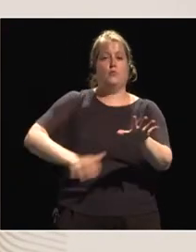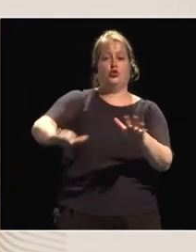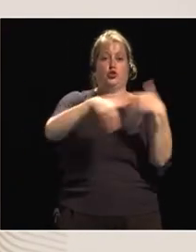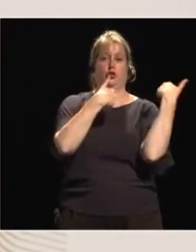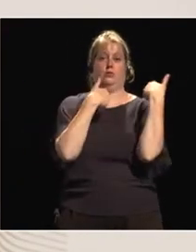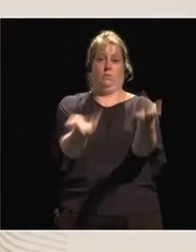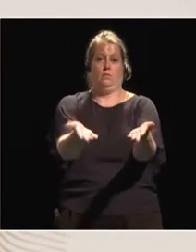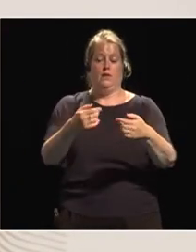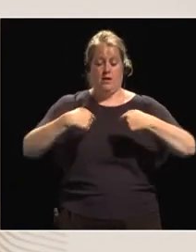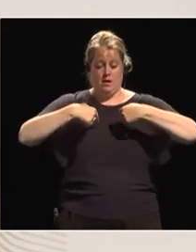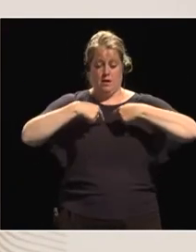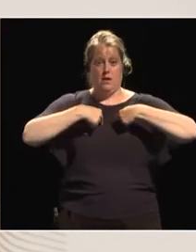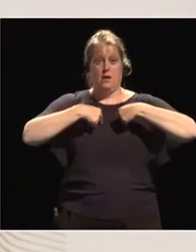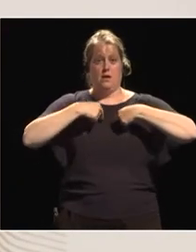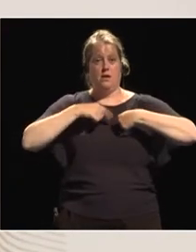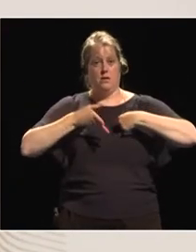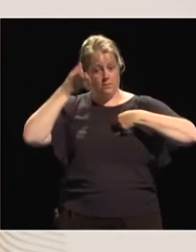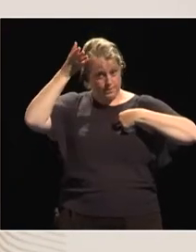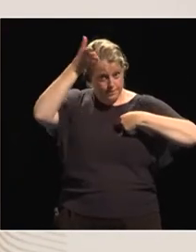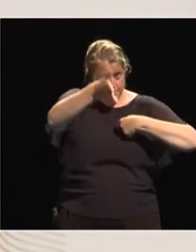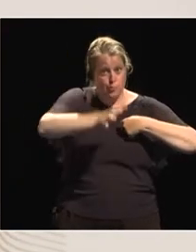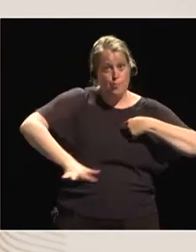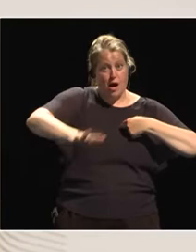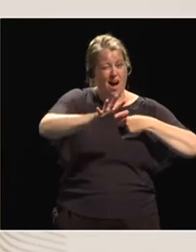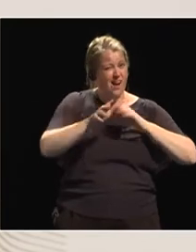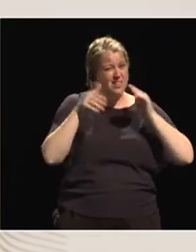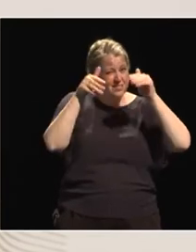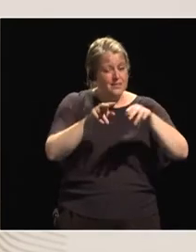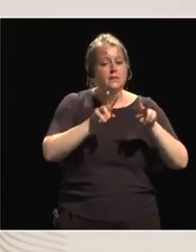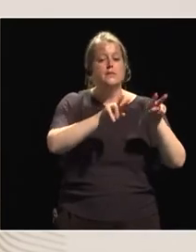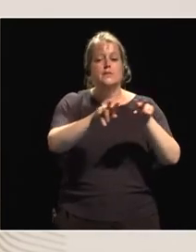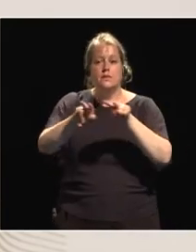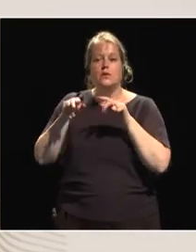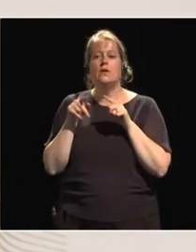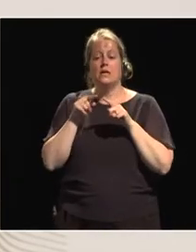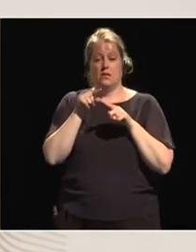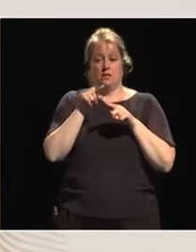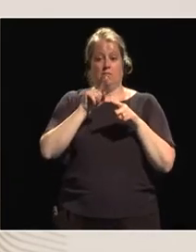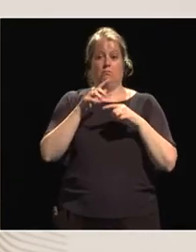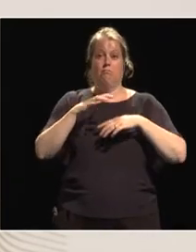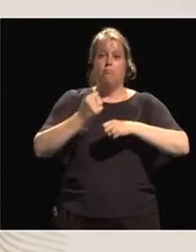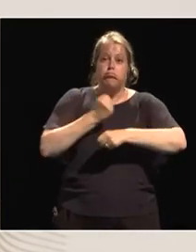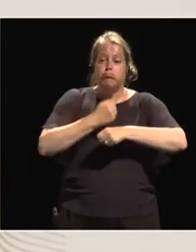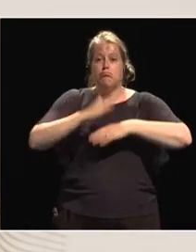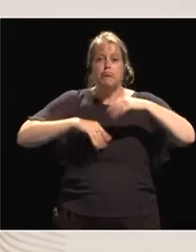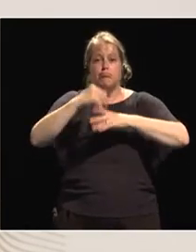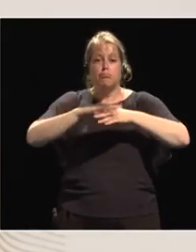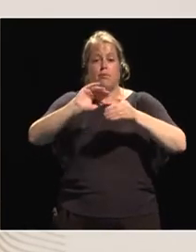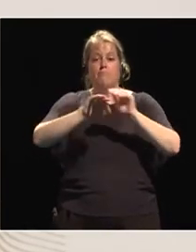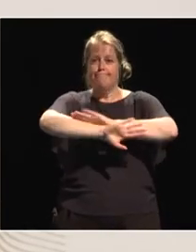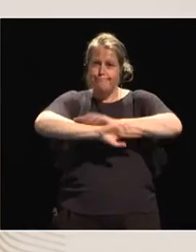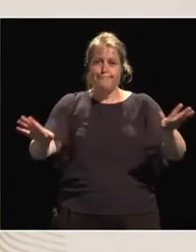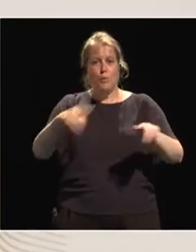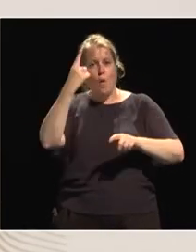visited Havasa Park, which completed within one year. It was